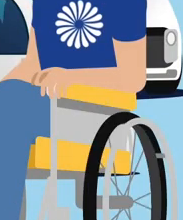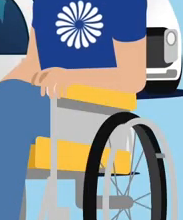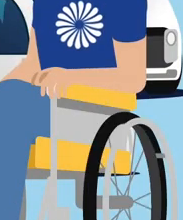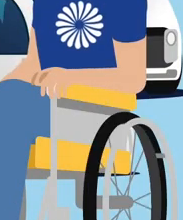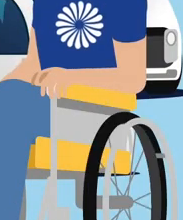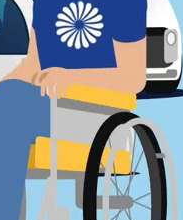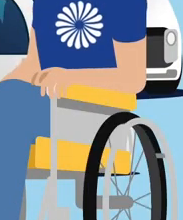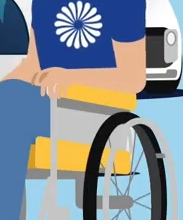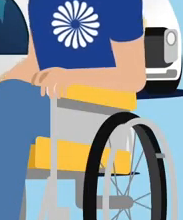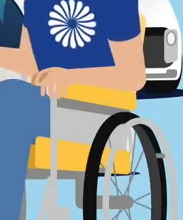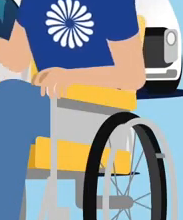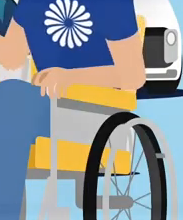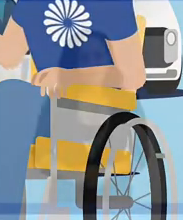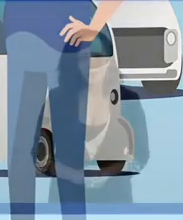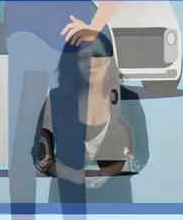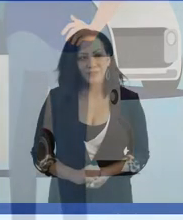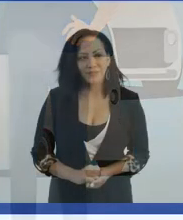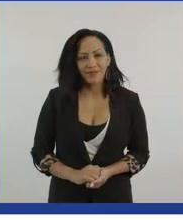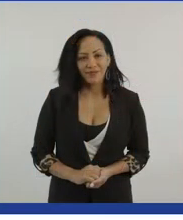Transcription by 9.